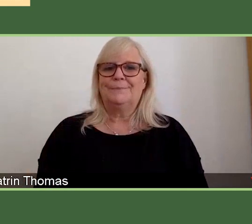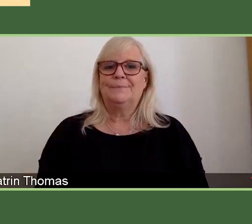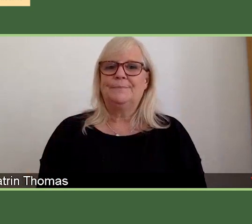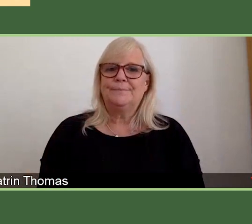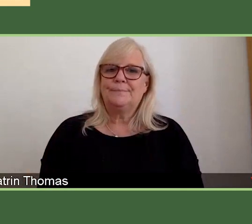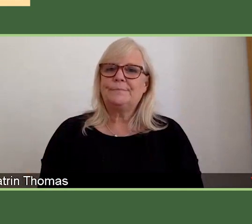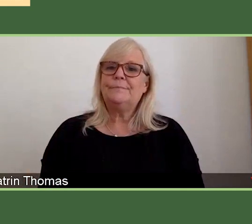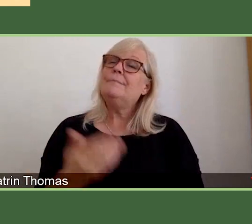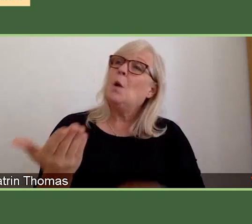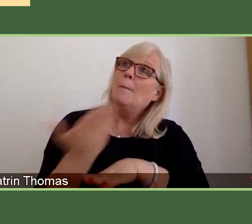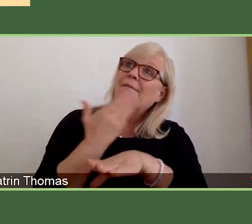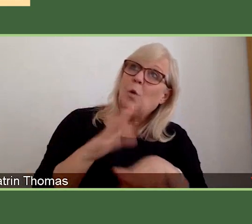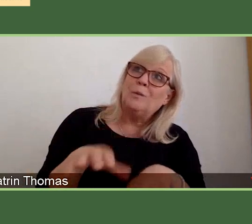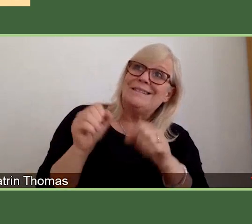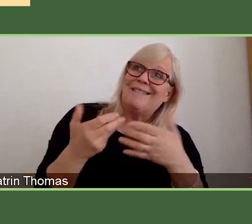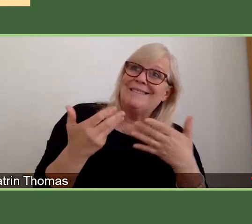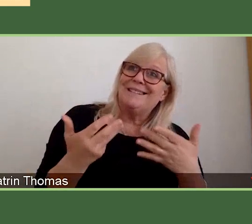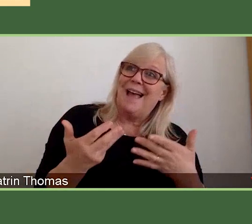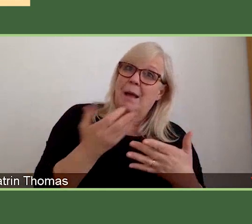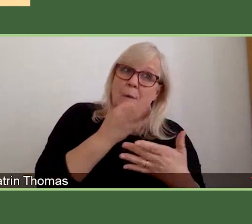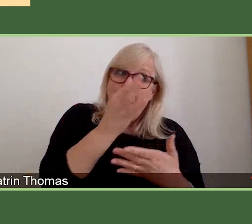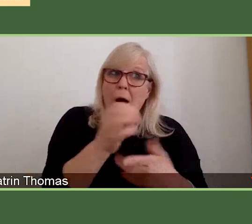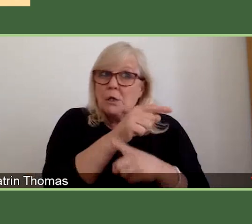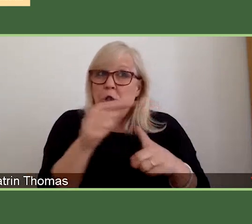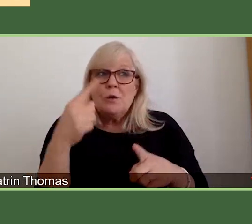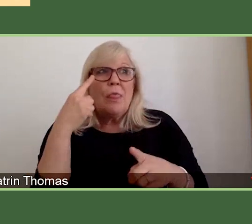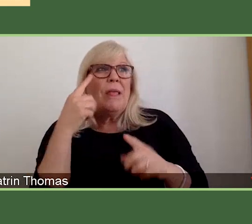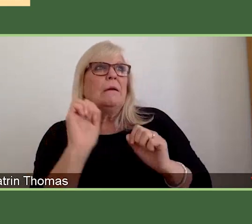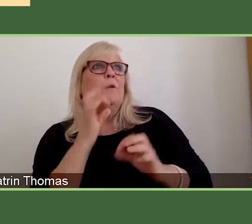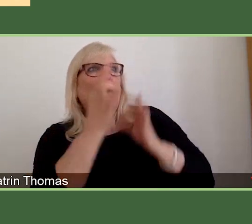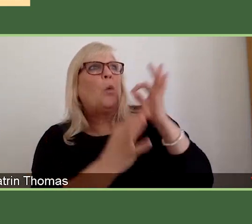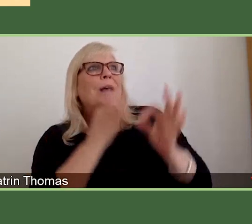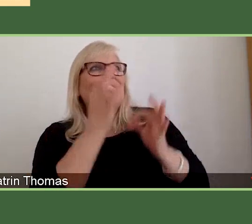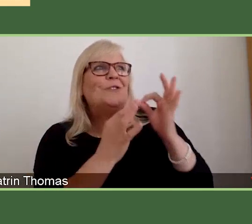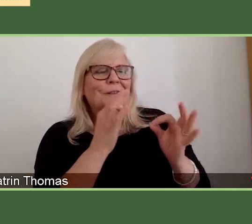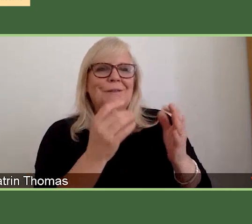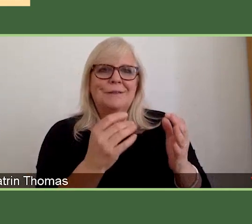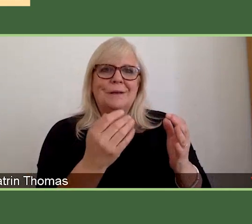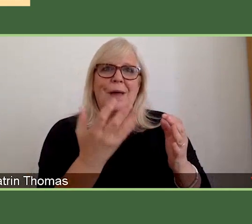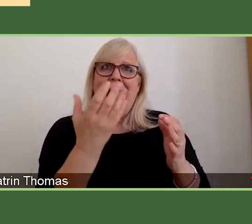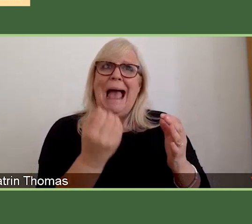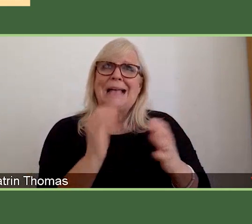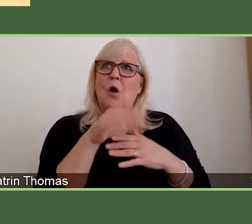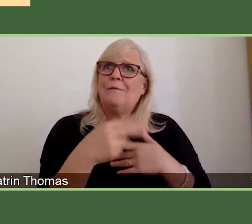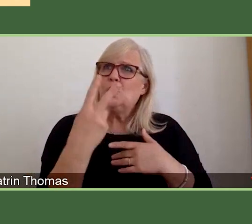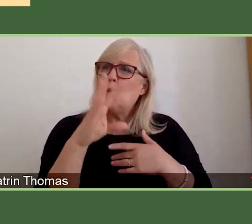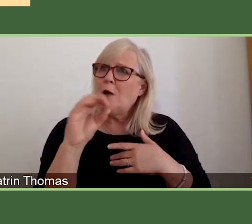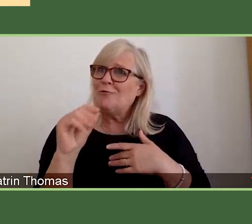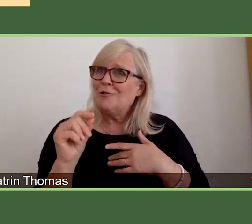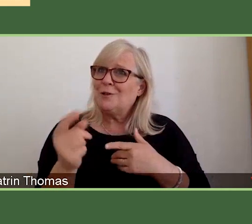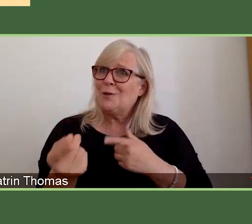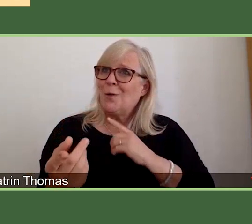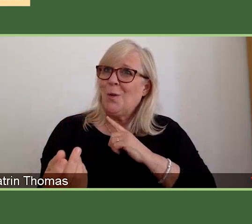before this webinar, which was really helpful, and thanks for everybody who did that. We received more than 200 responses before the session,